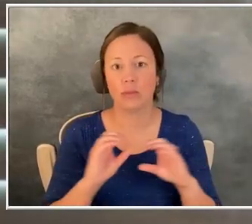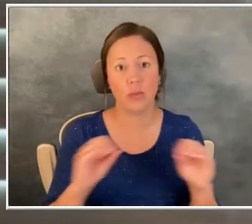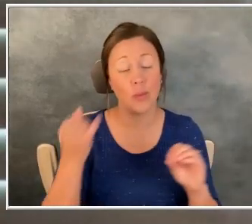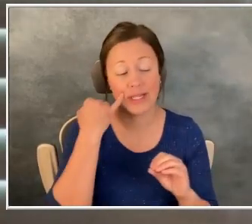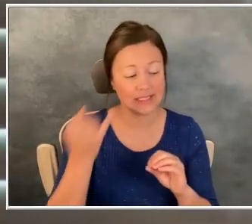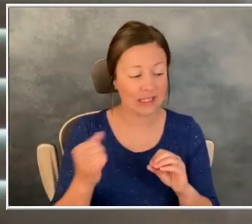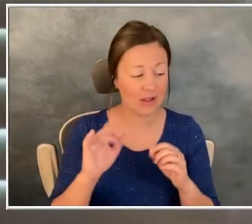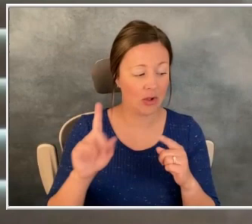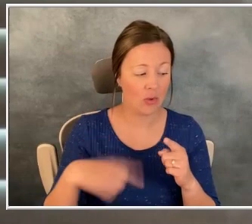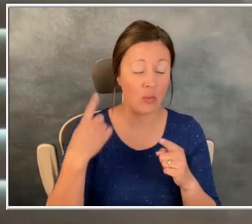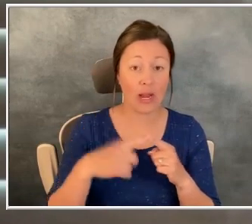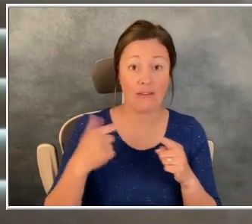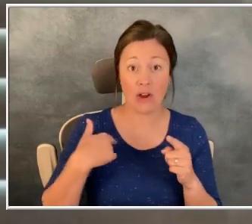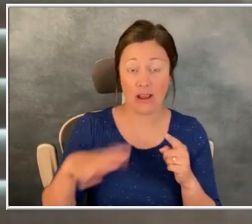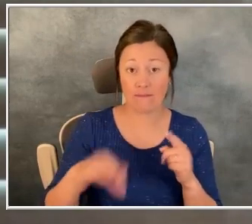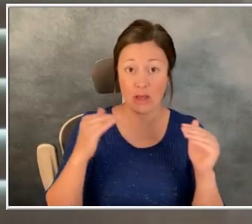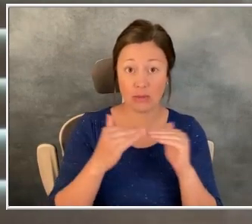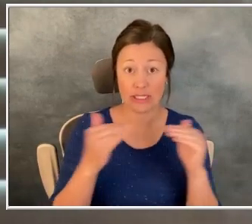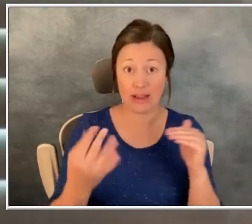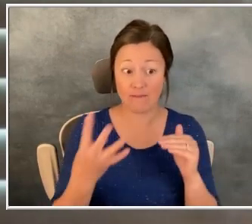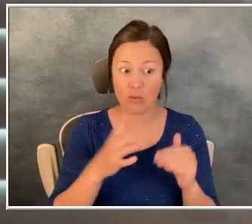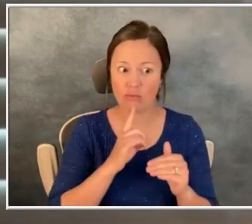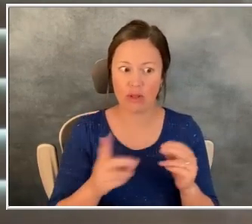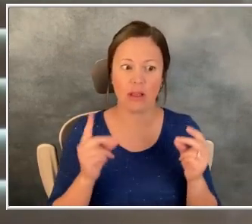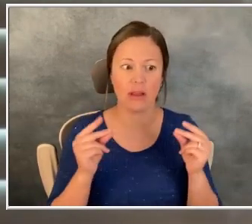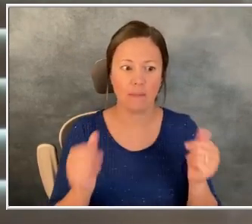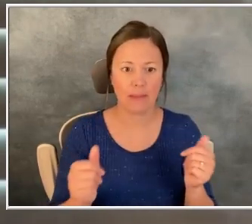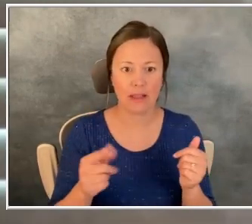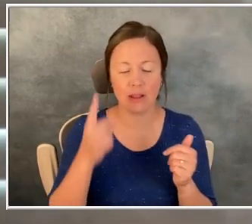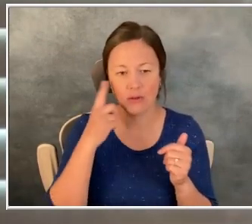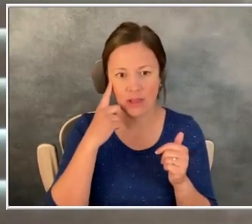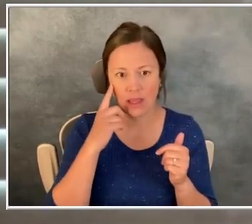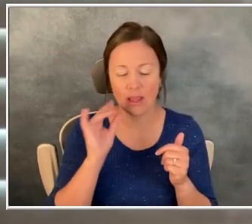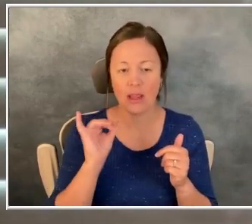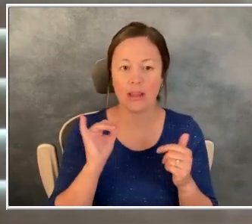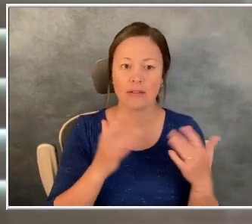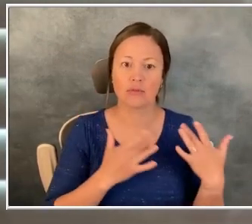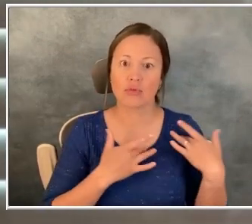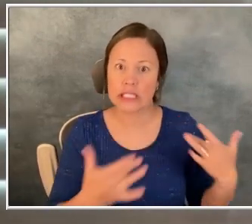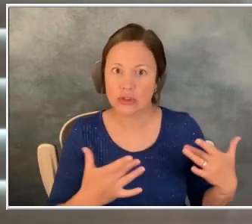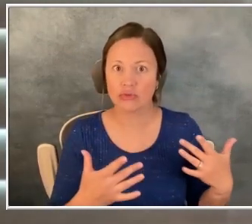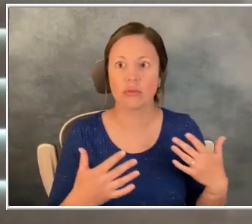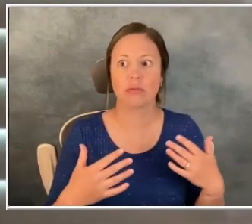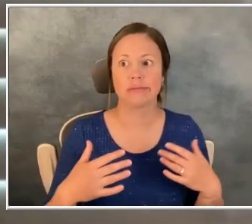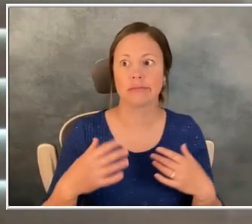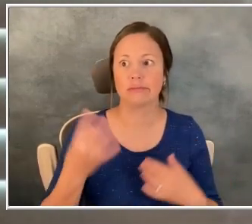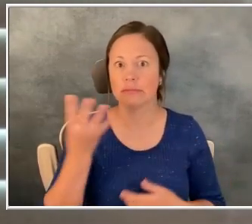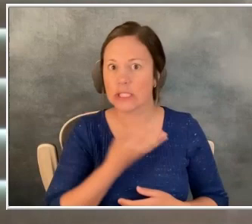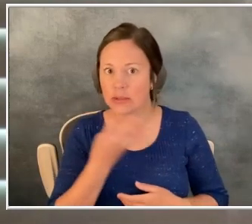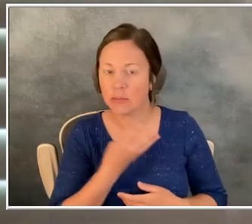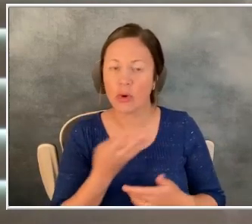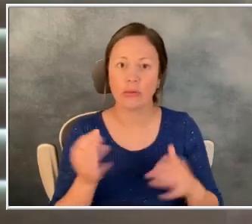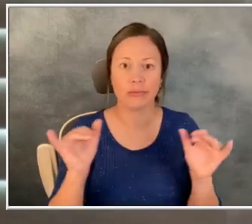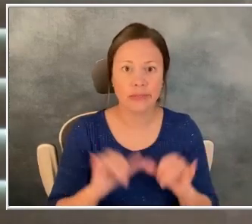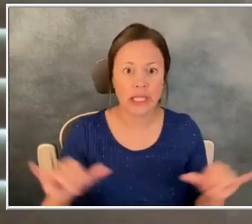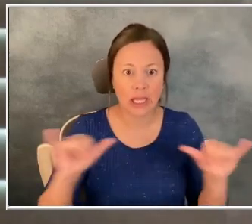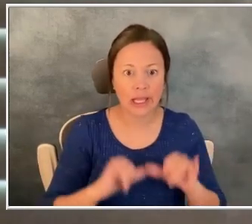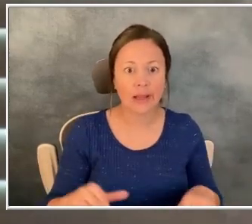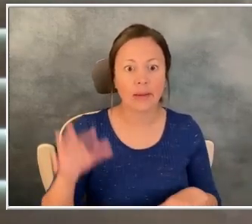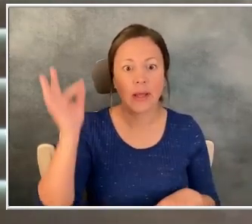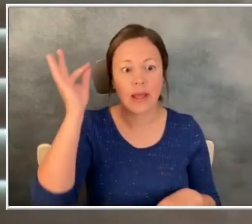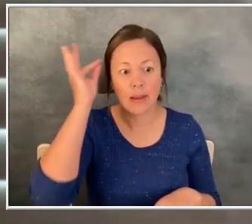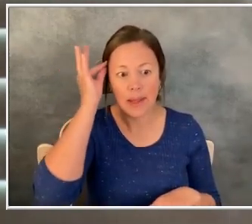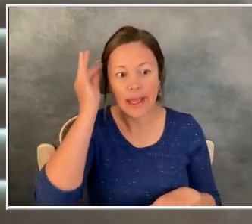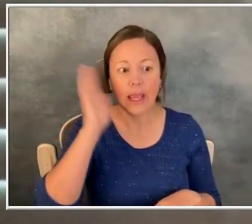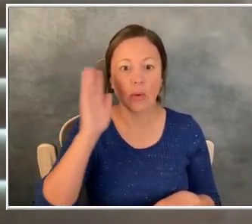when I found out with stage four, you know, you immediately think traditional chemo, you know, I'm going to lose my hair. I'm going to